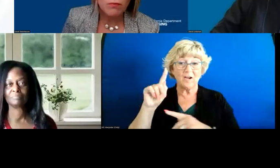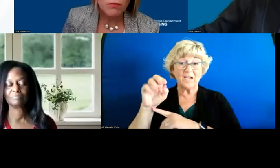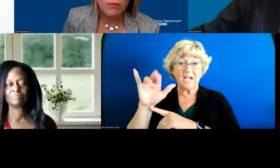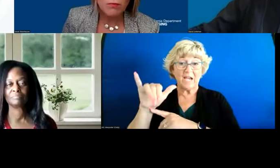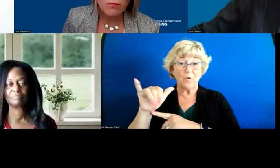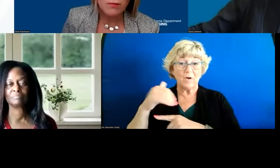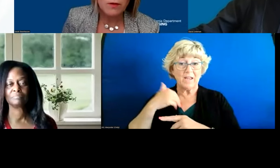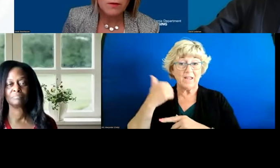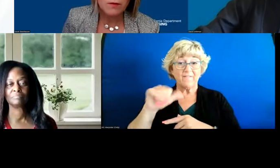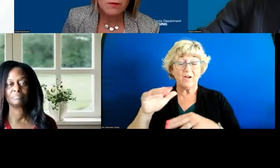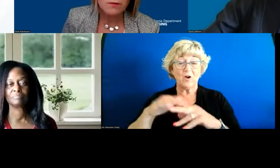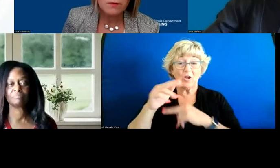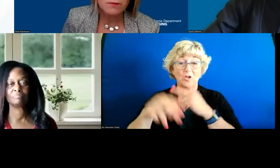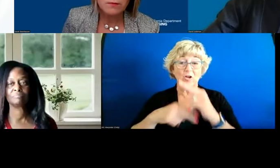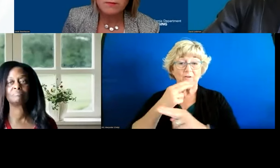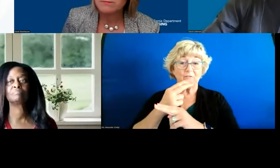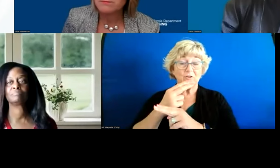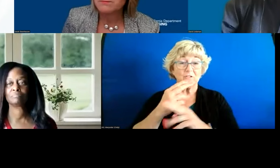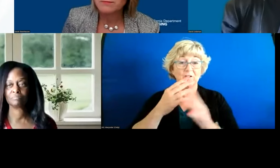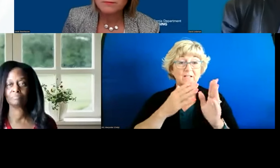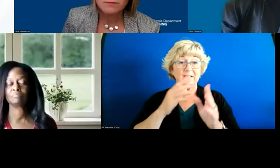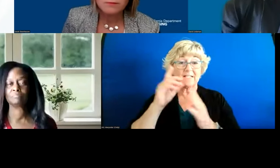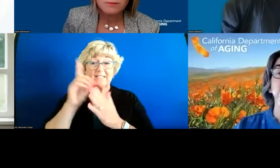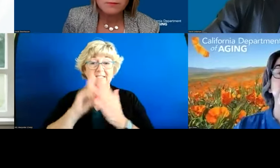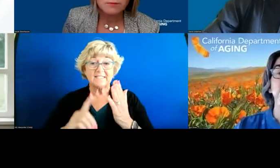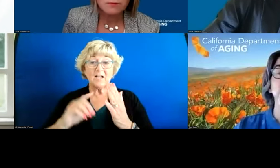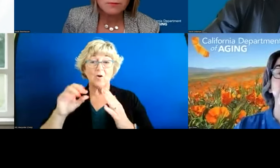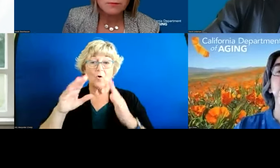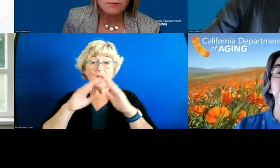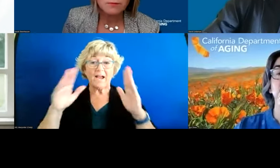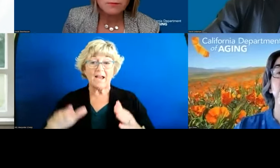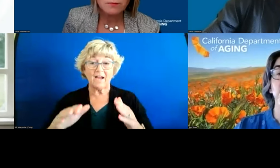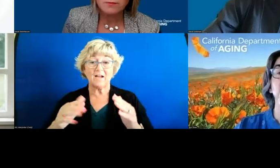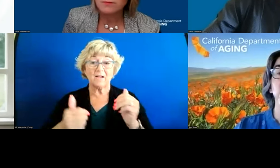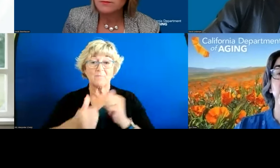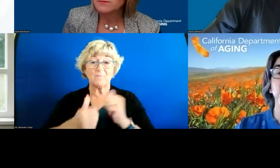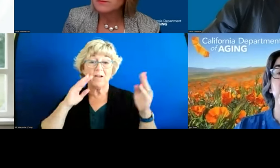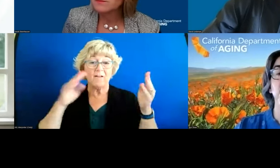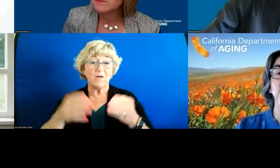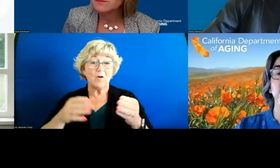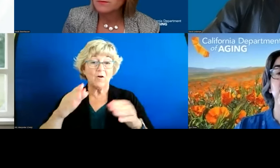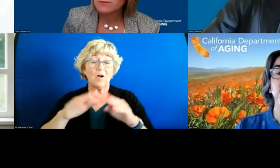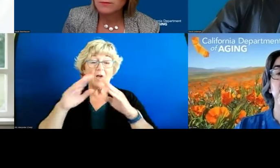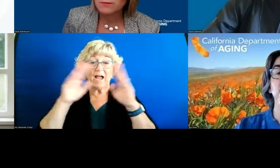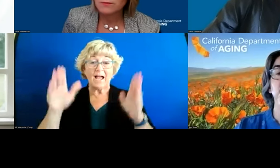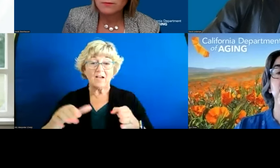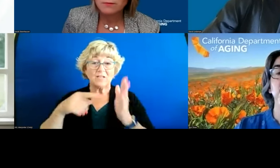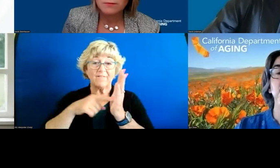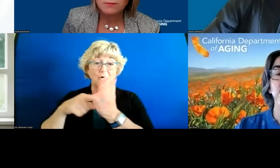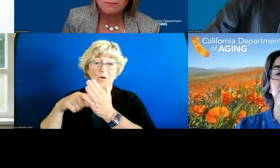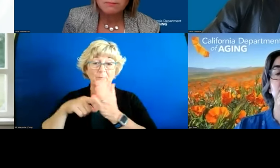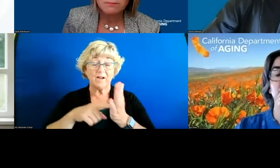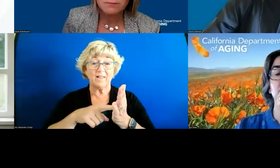anything on universal design or house design i think most of the housing data that we have is focused on housing affordability right